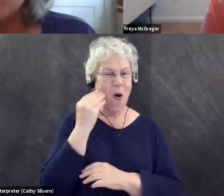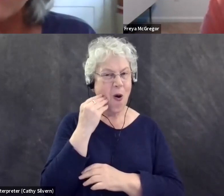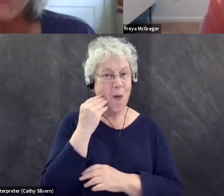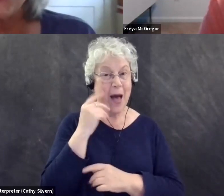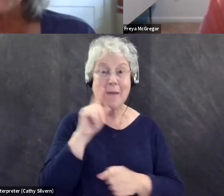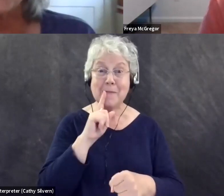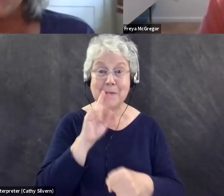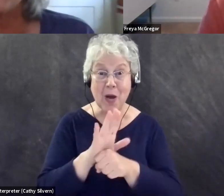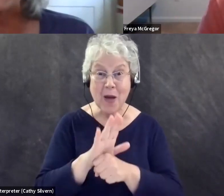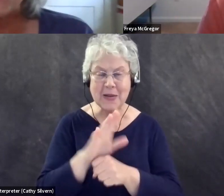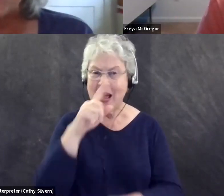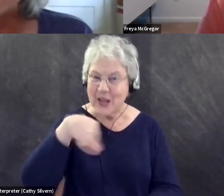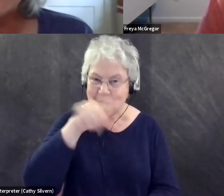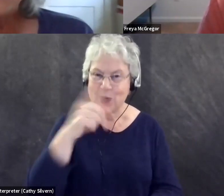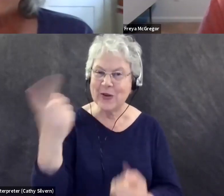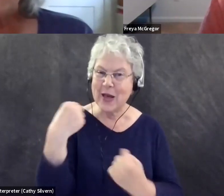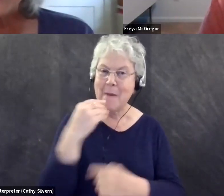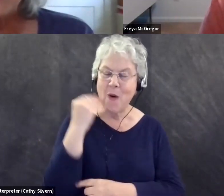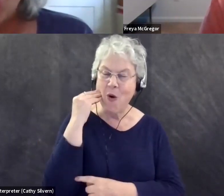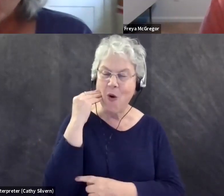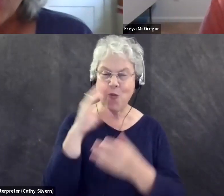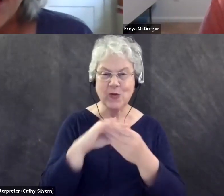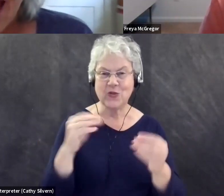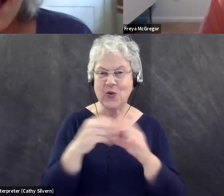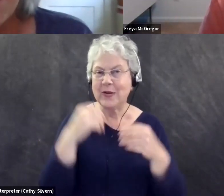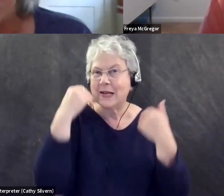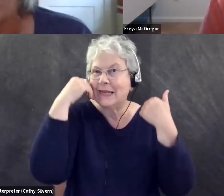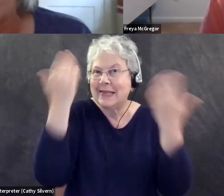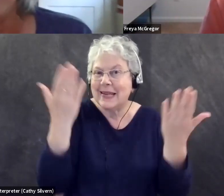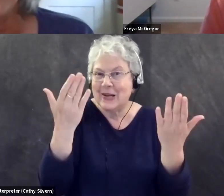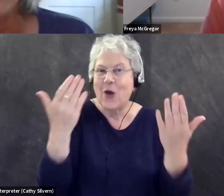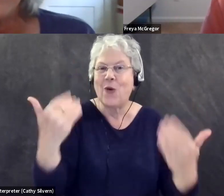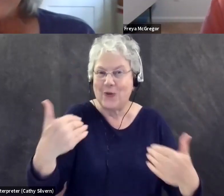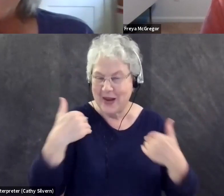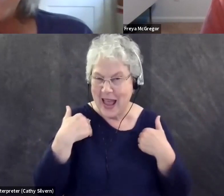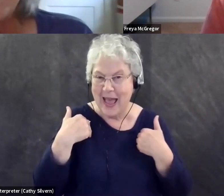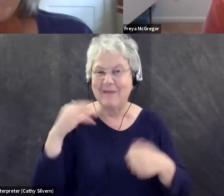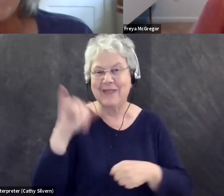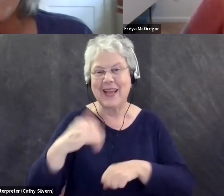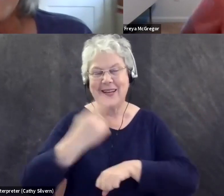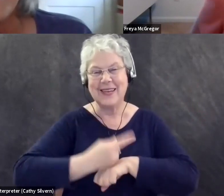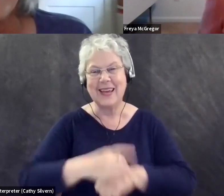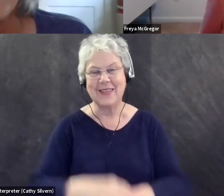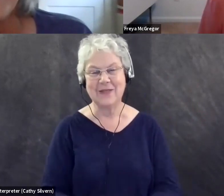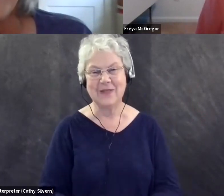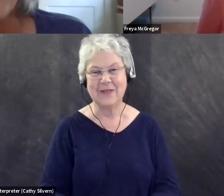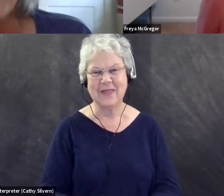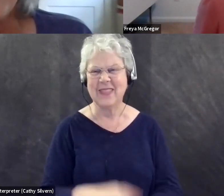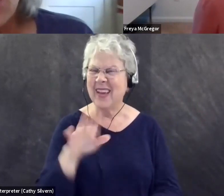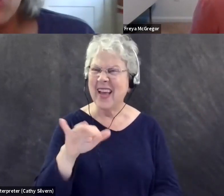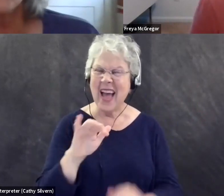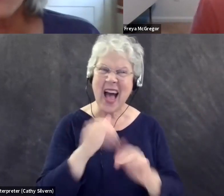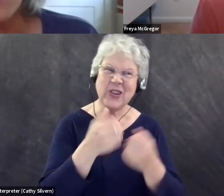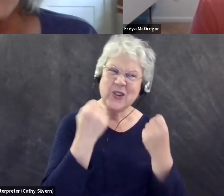you, every one of you will come home with stories that you didn't know you were going to have that day. And how do you drive you then?